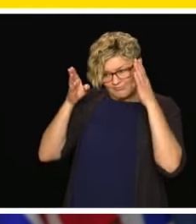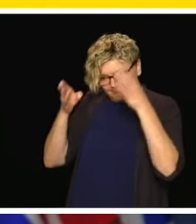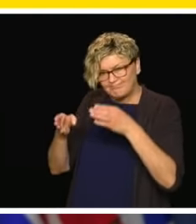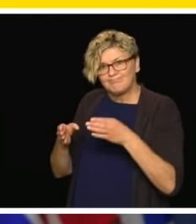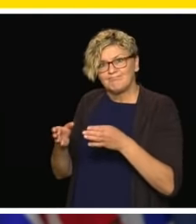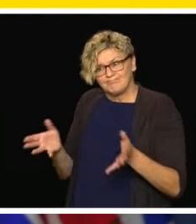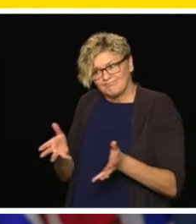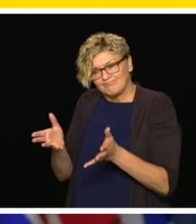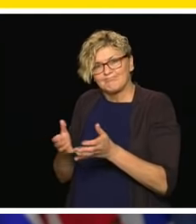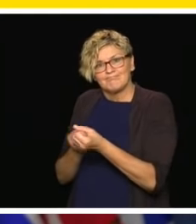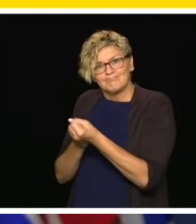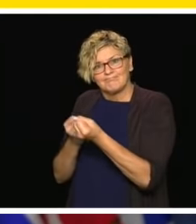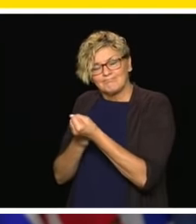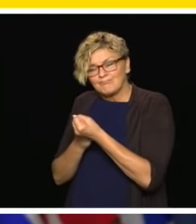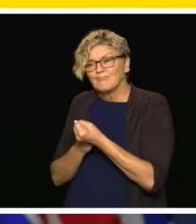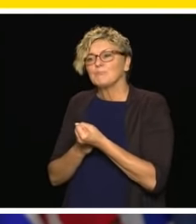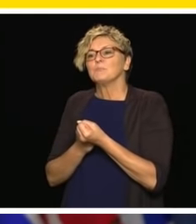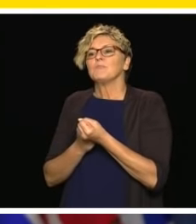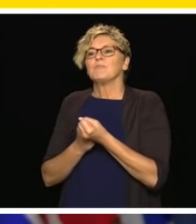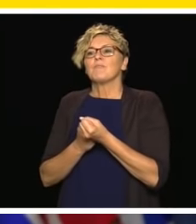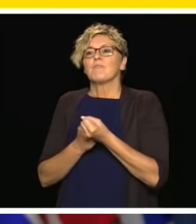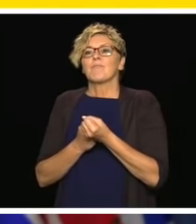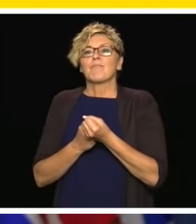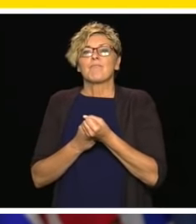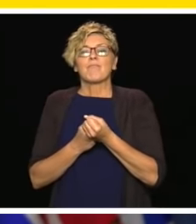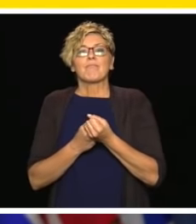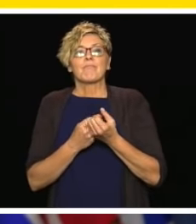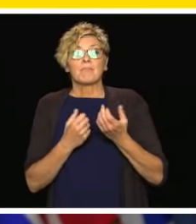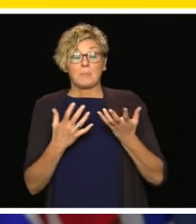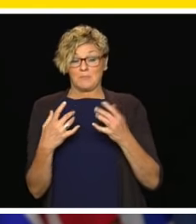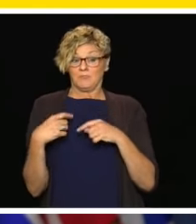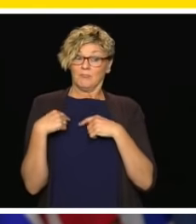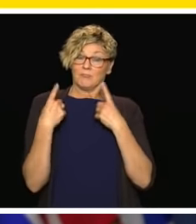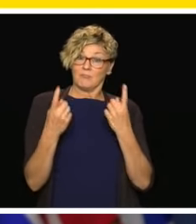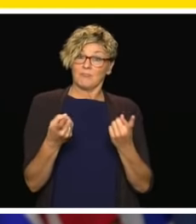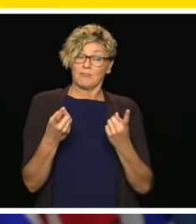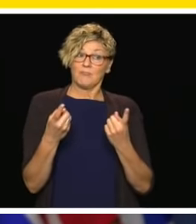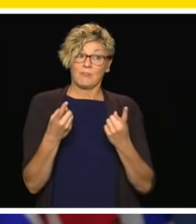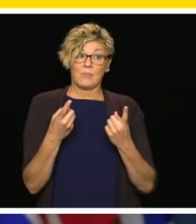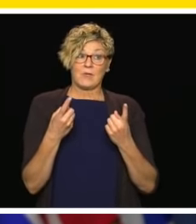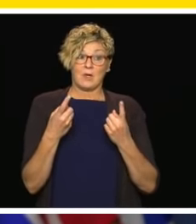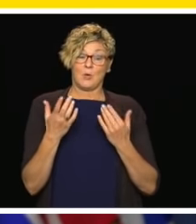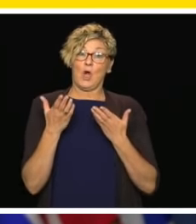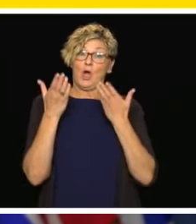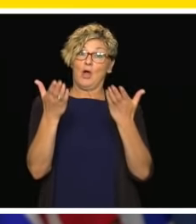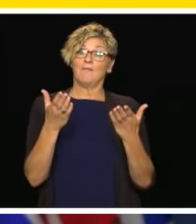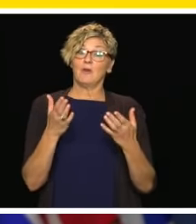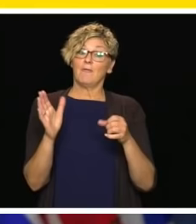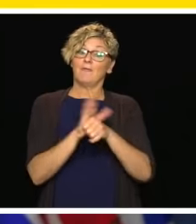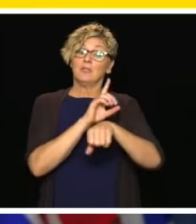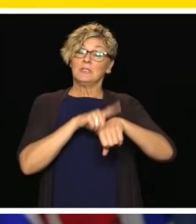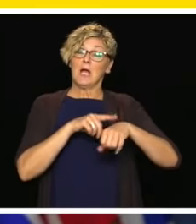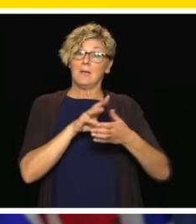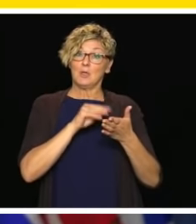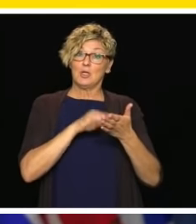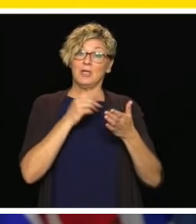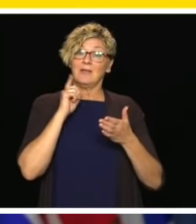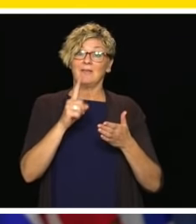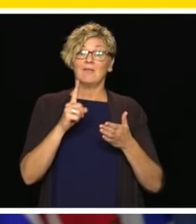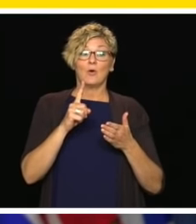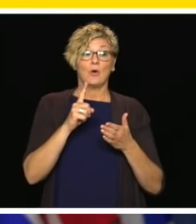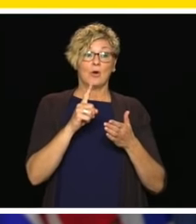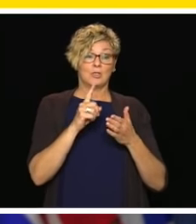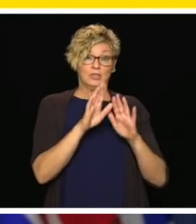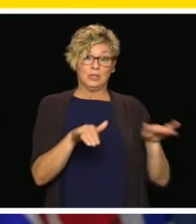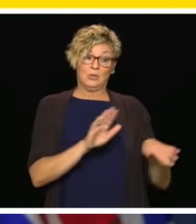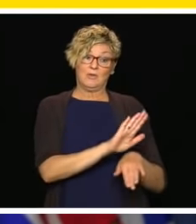where we began to offer full-time learning for the children of essential service workers. put a big emphasis on having